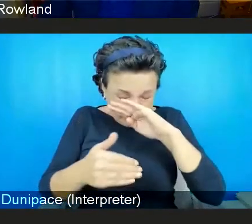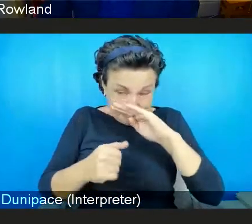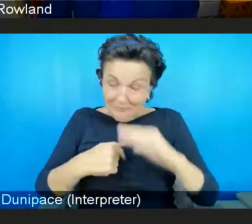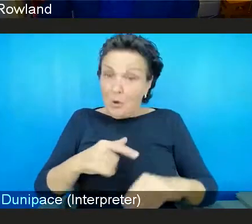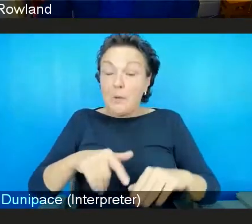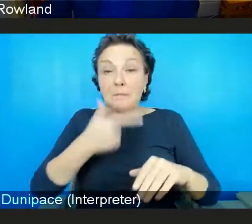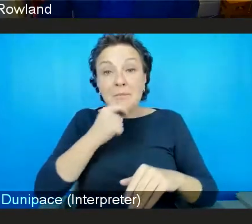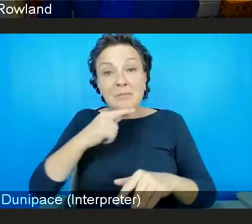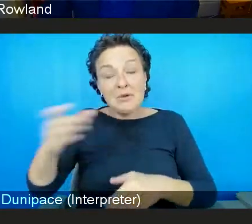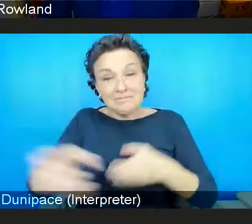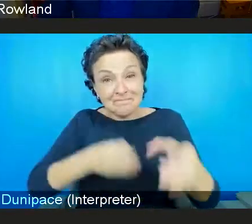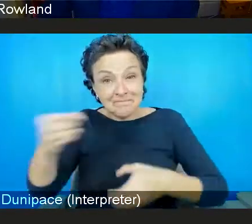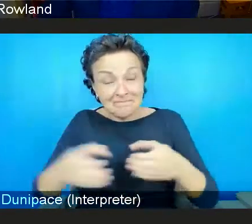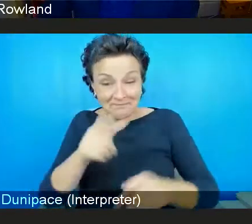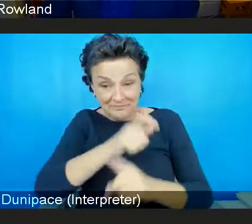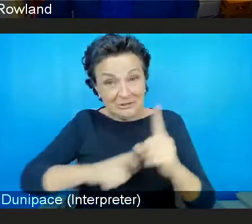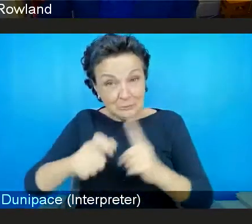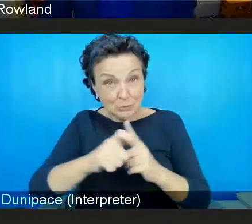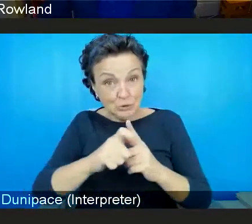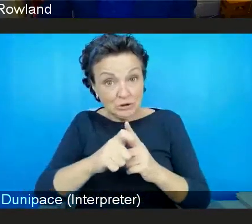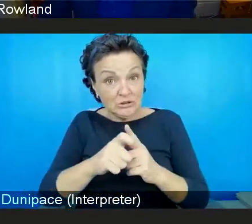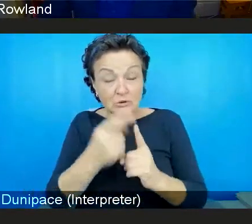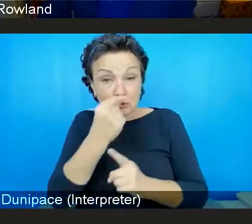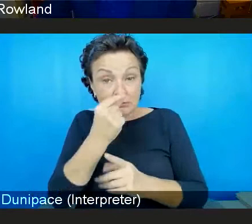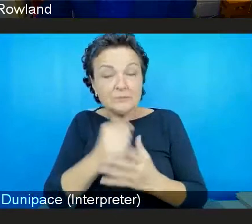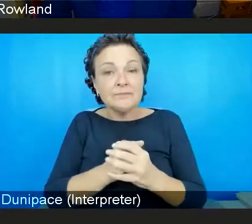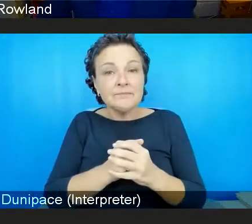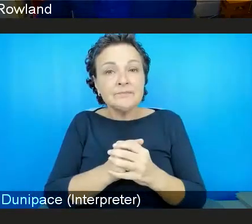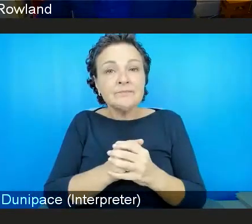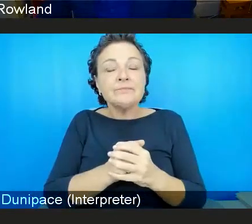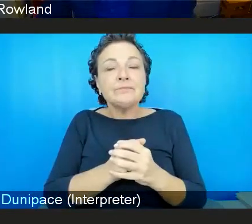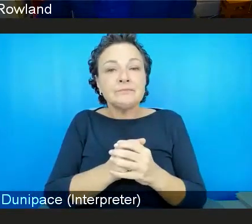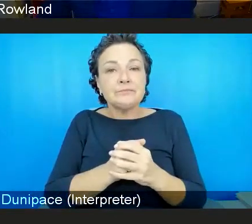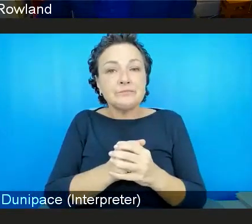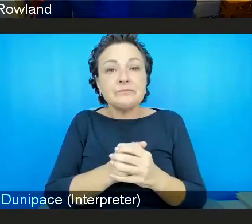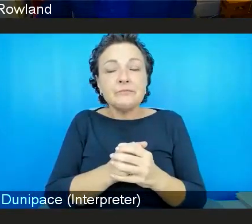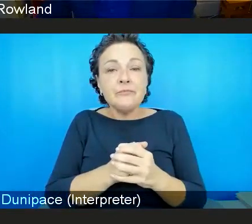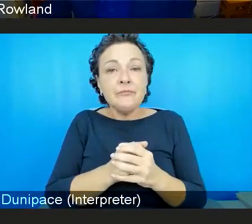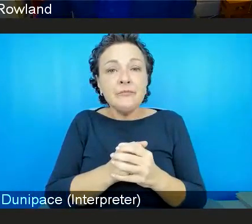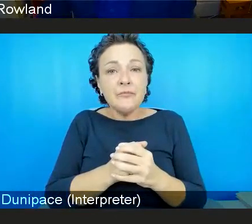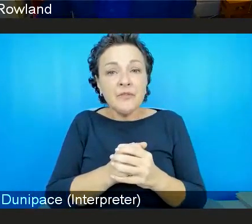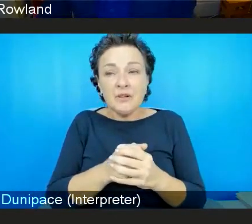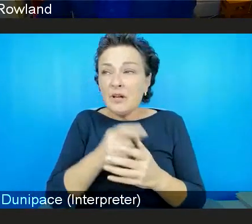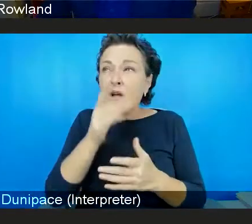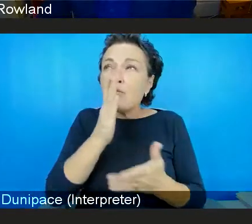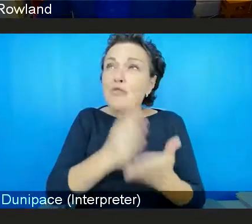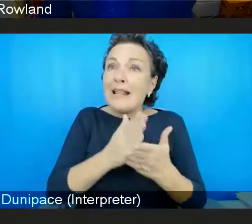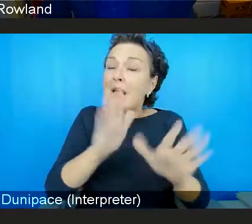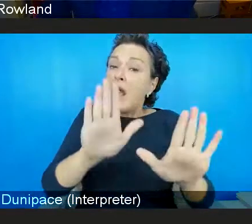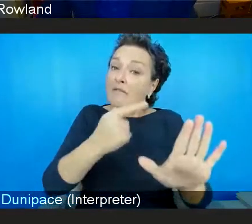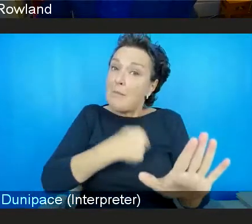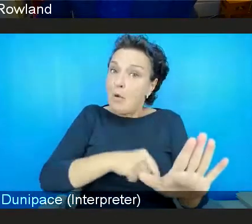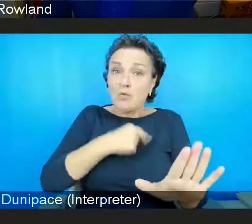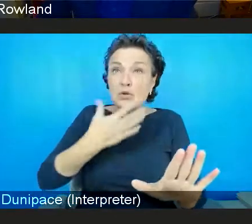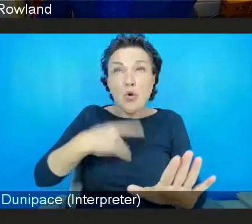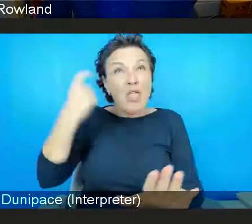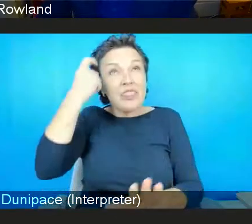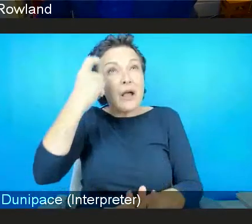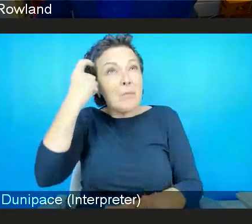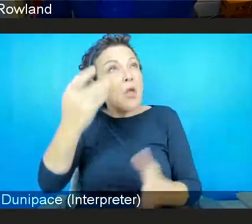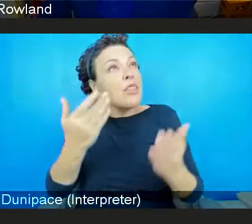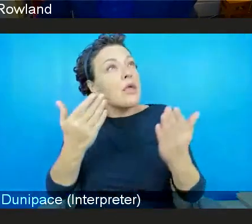And it's something that we haven't hugely been, you know, considered because a lot of our work is based around